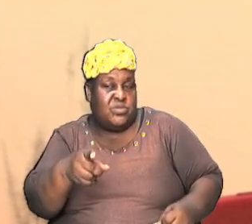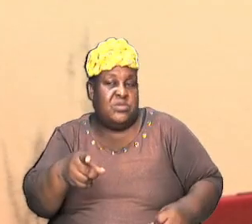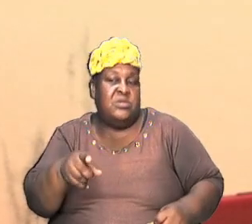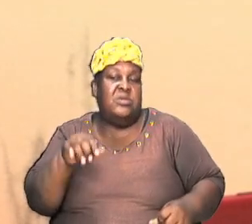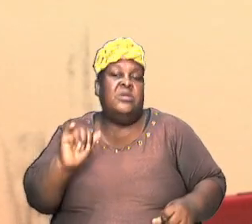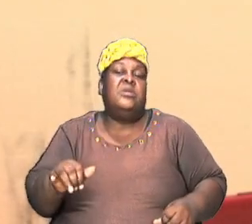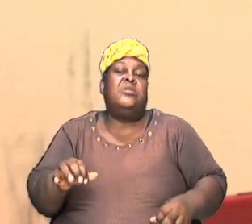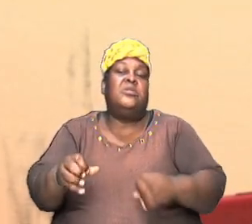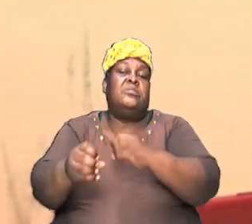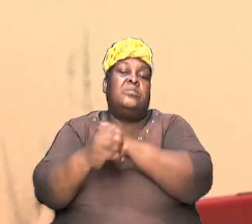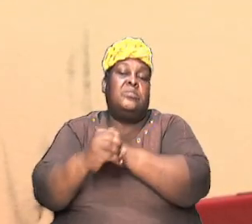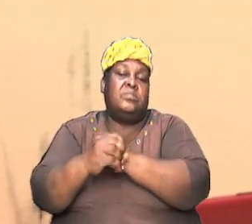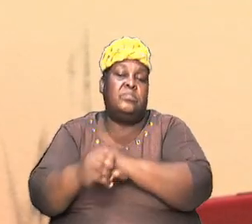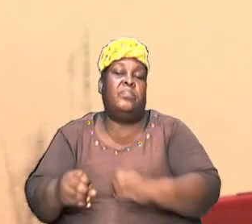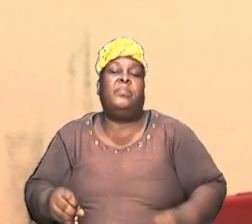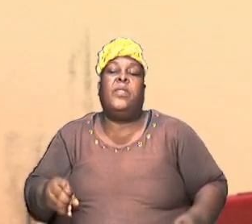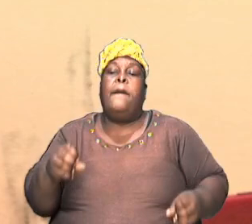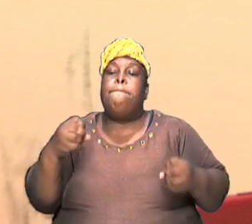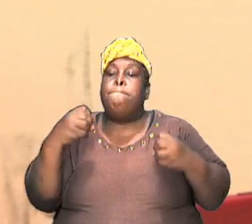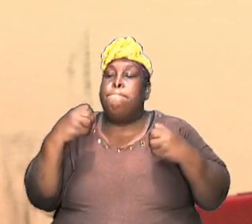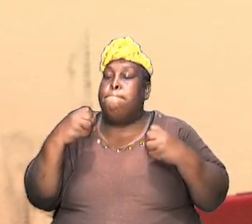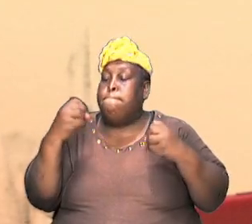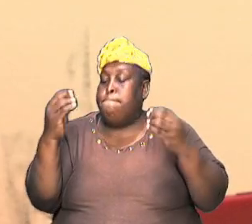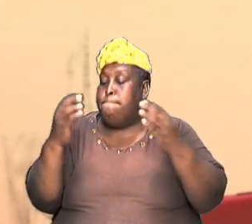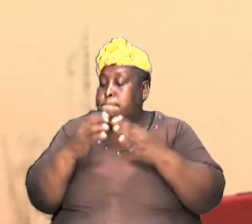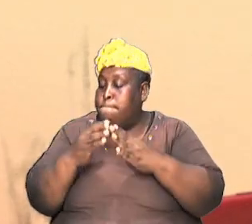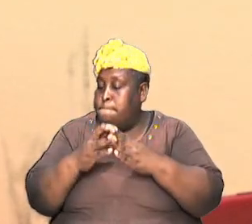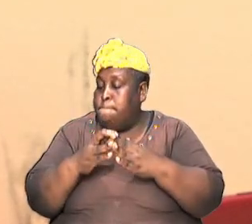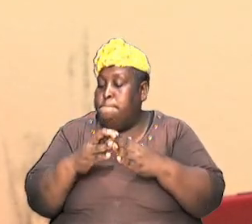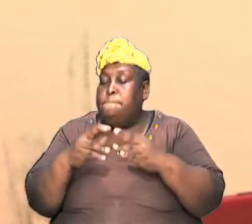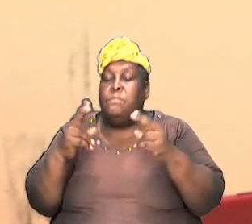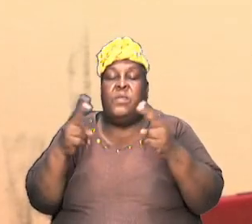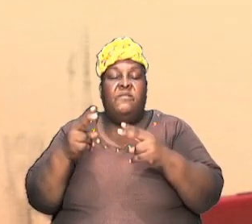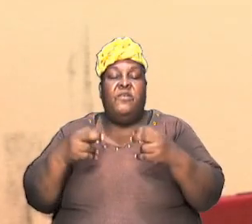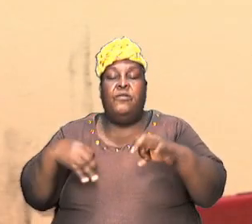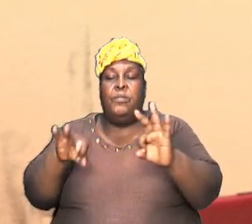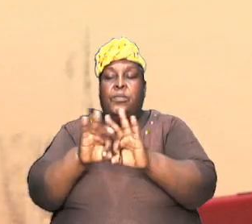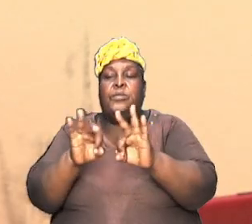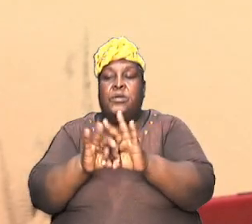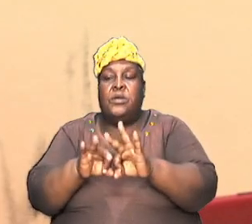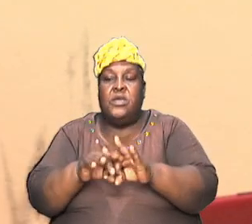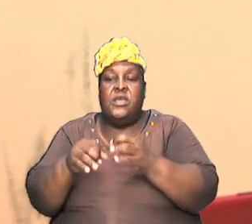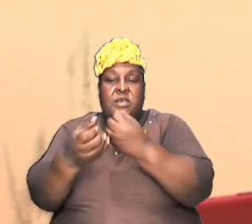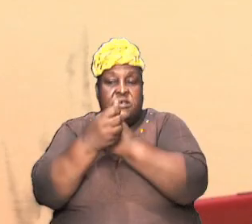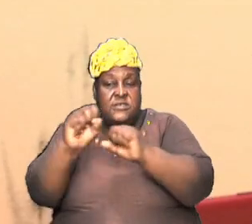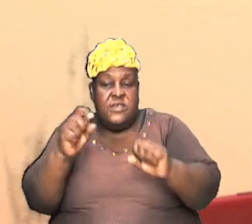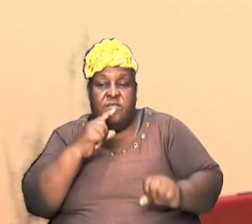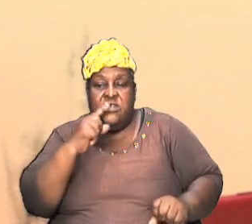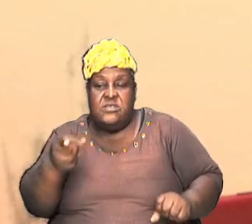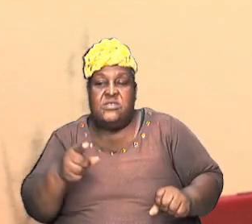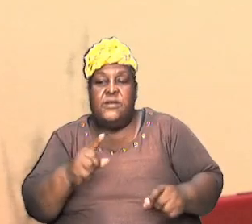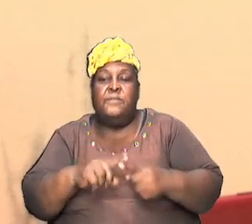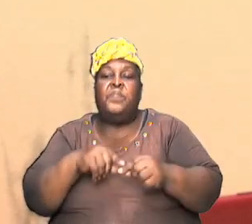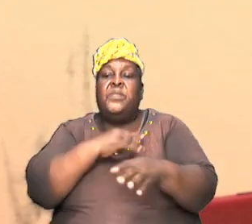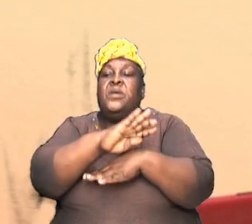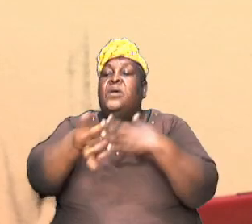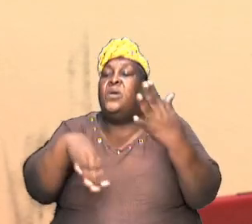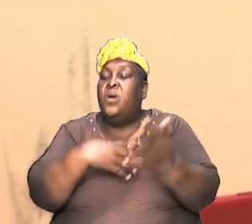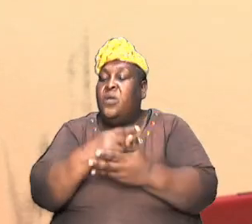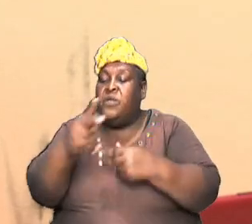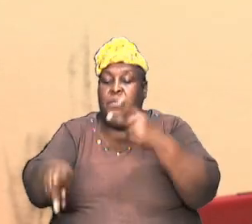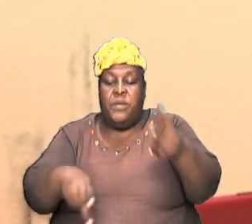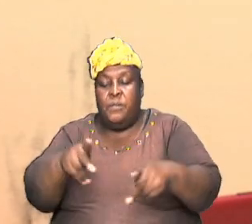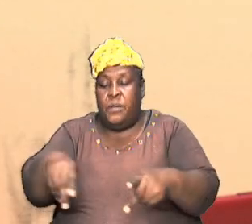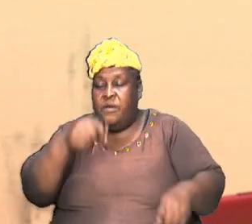objectives were met and that is very important but I can safely say to all the saints of